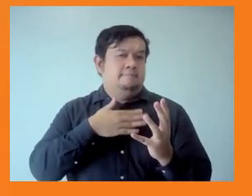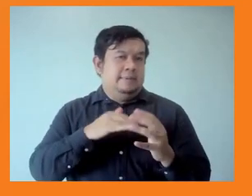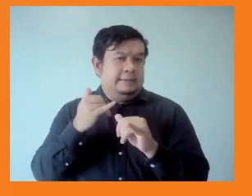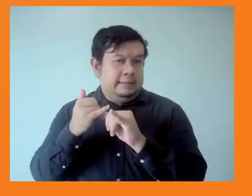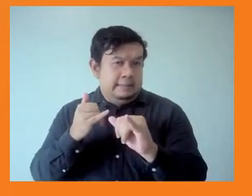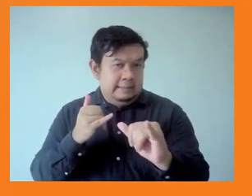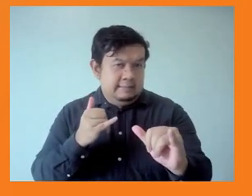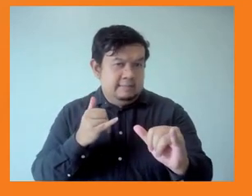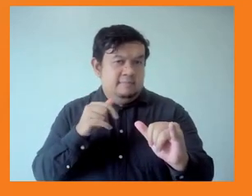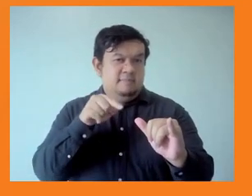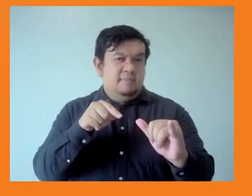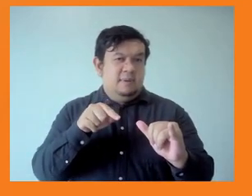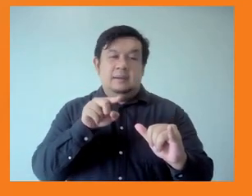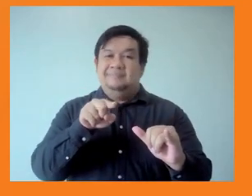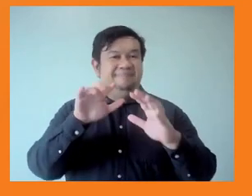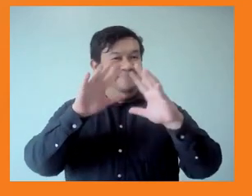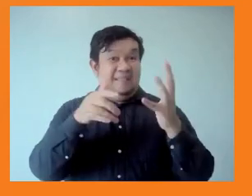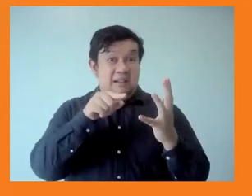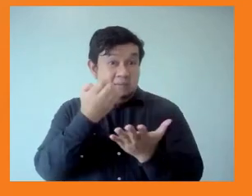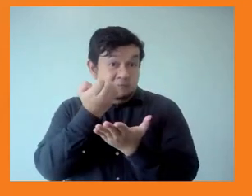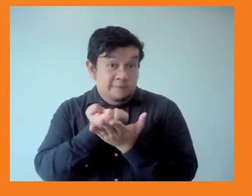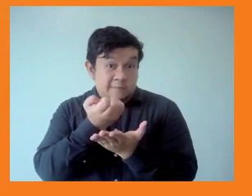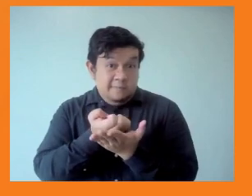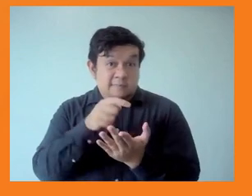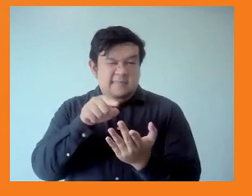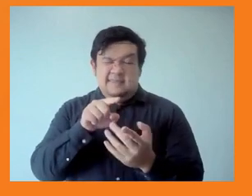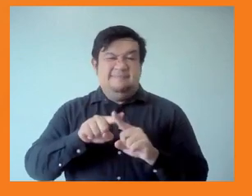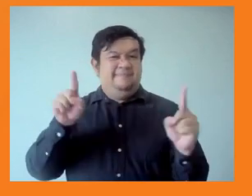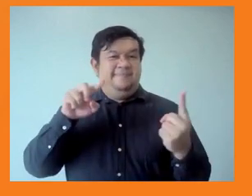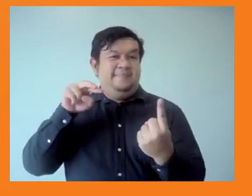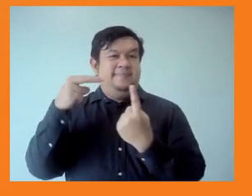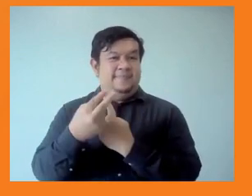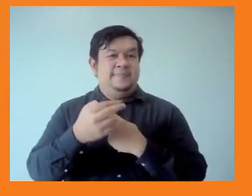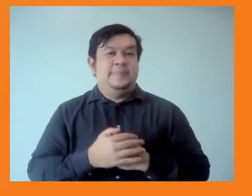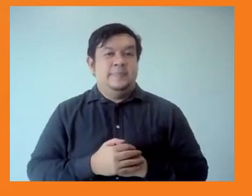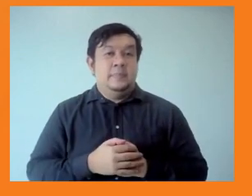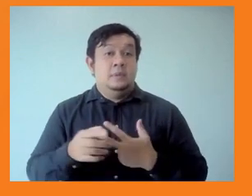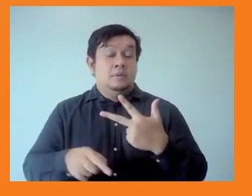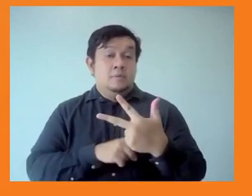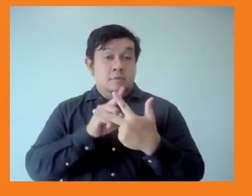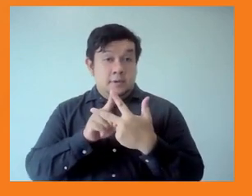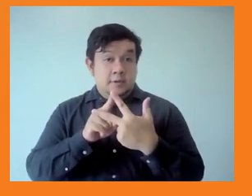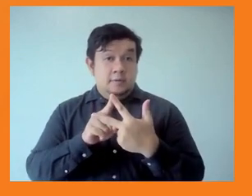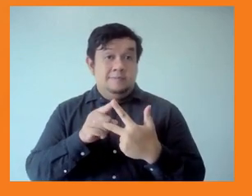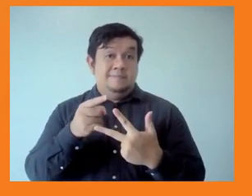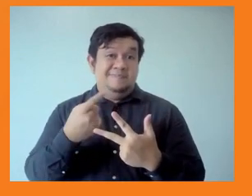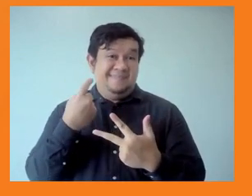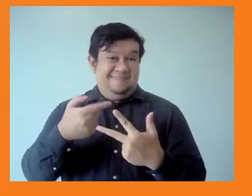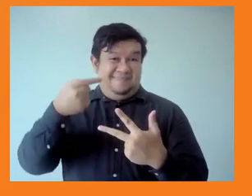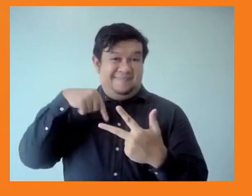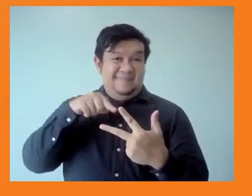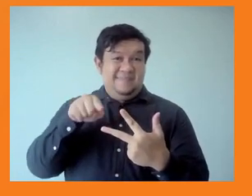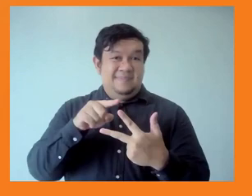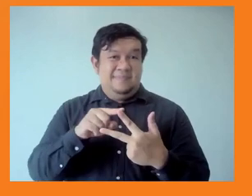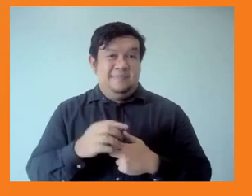economists. Then you also have the landmark work by Thomas Piketty, Capital in the 21st Century, which actually,